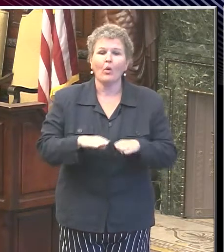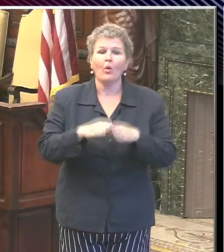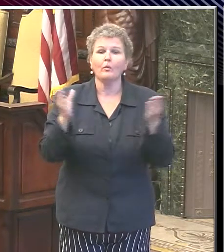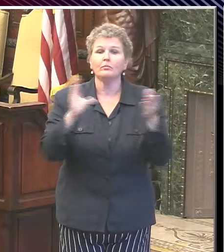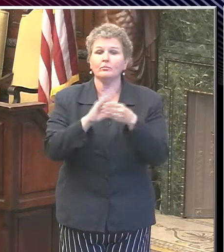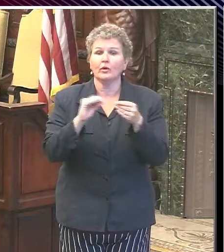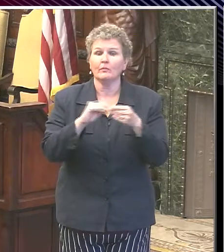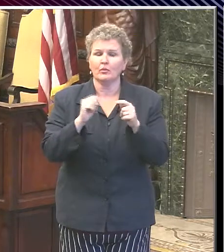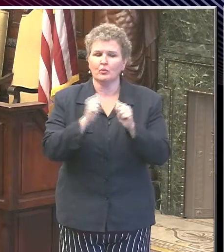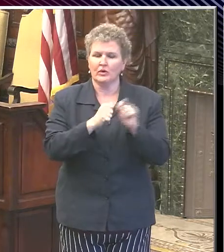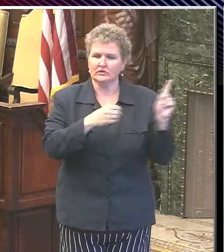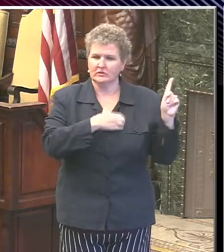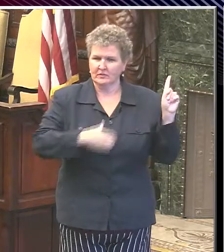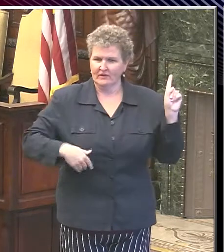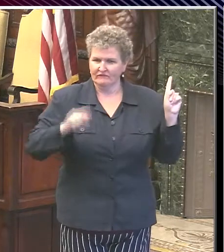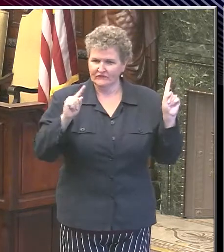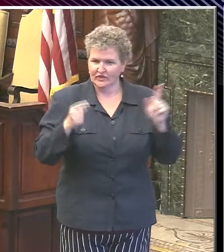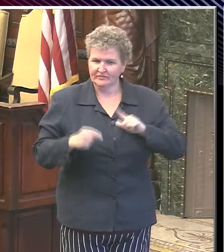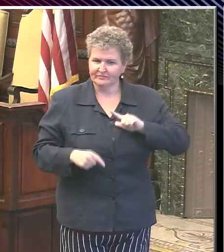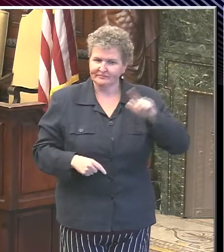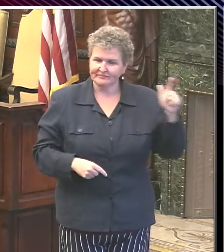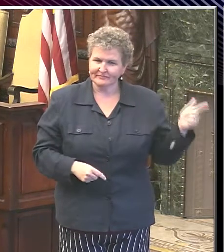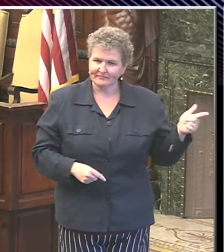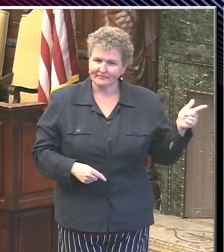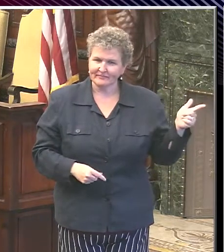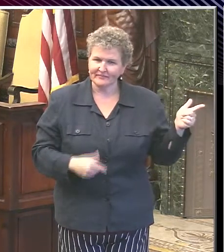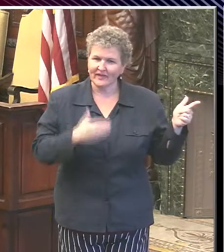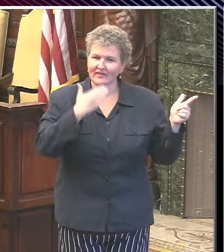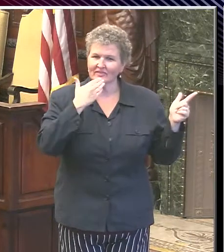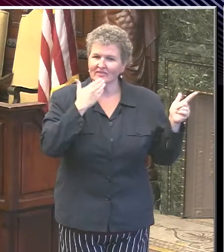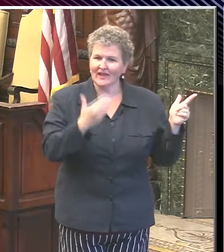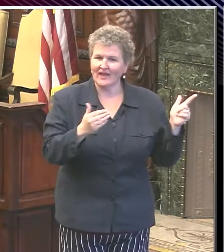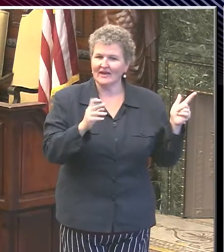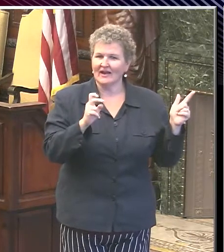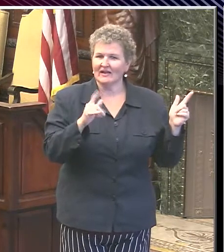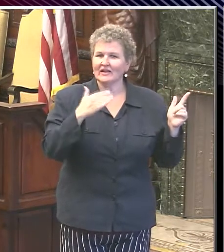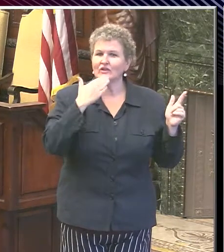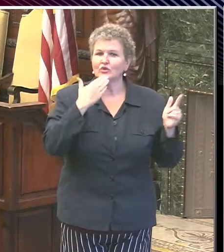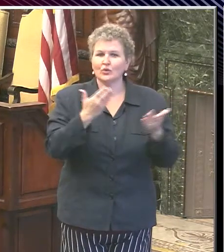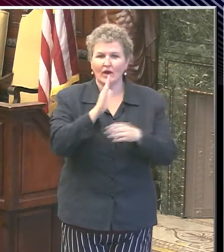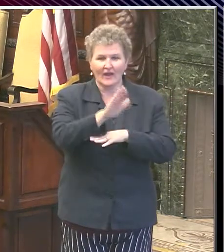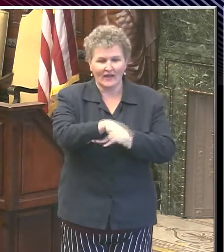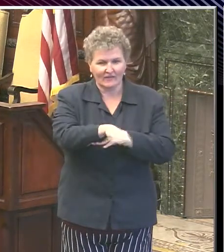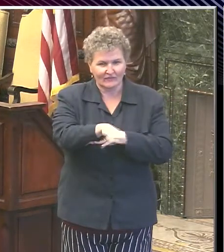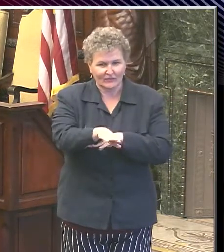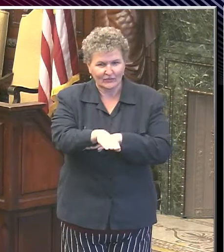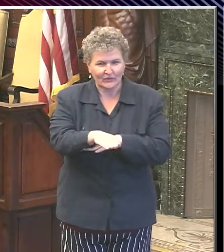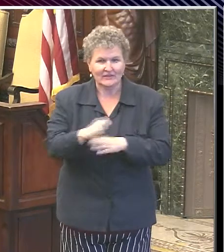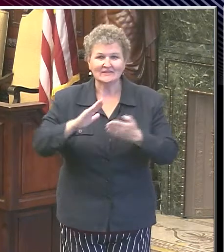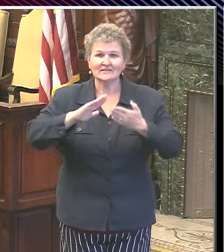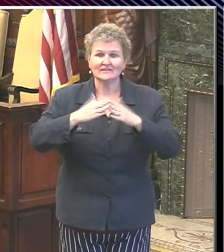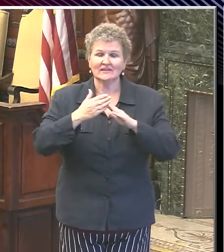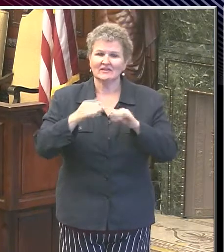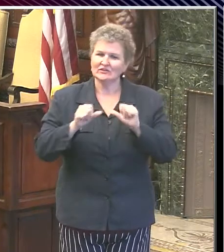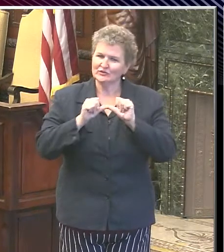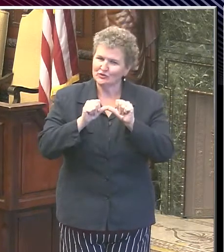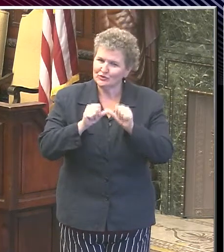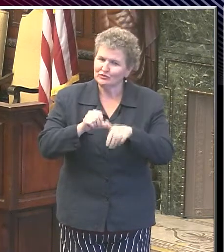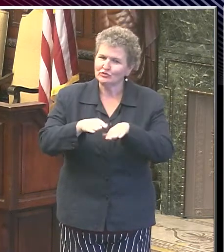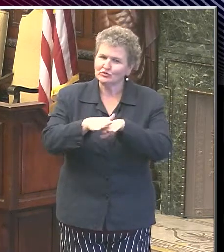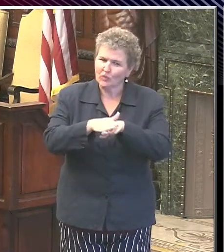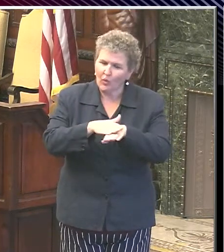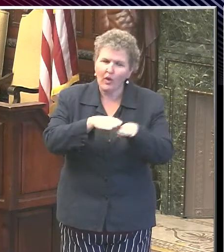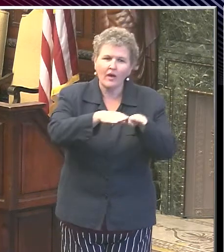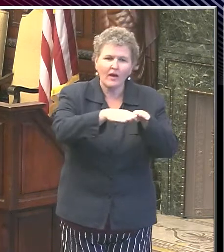Mayor Jim Kenney. Mayor, you now have the floor. Thanks, Kelly, and good afternoon, everyone. As the city continues to slowly reopen, I